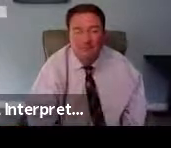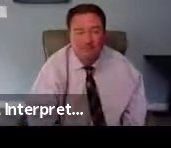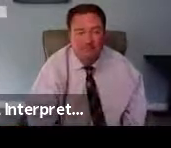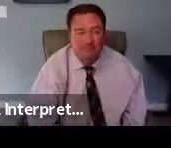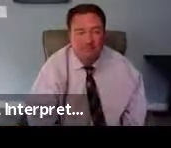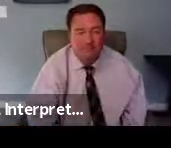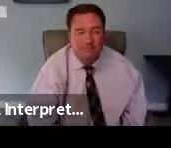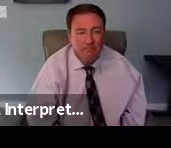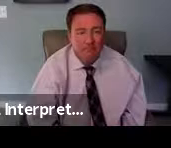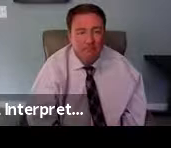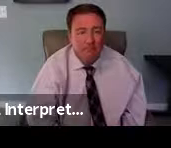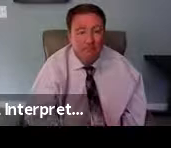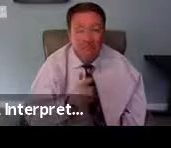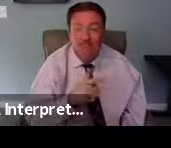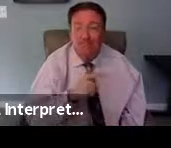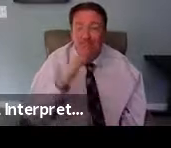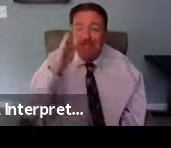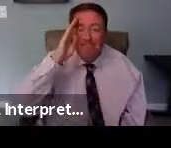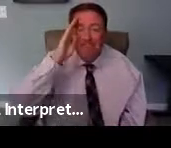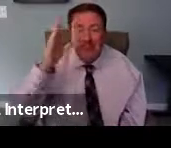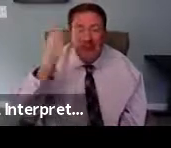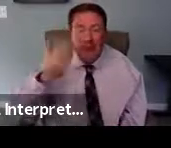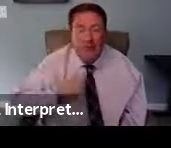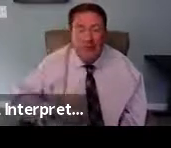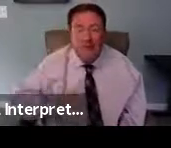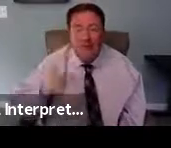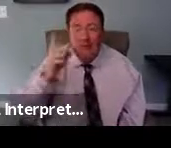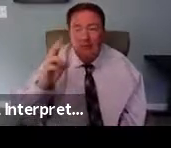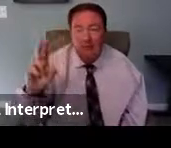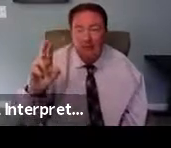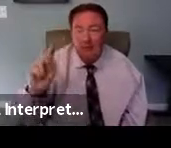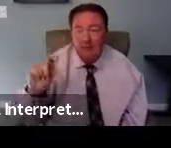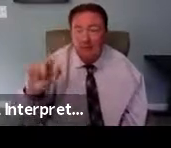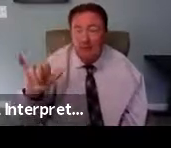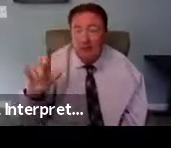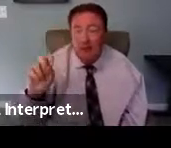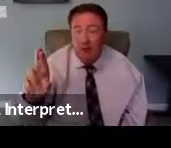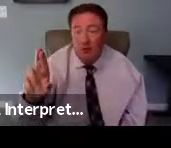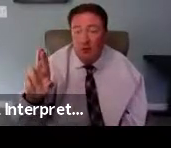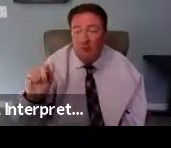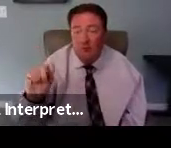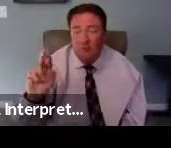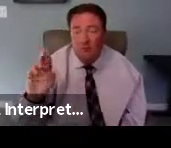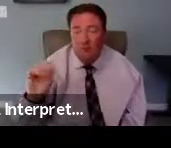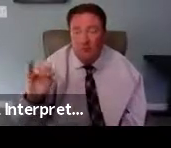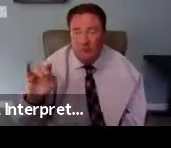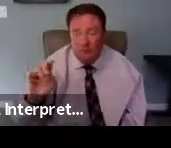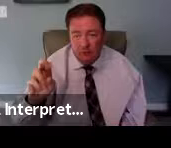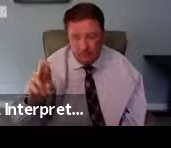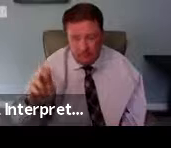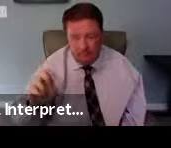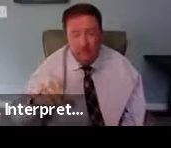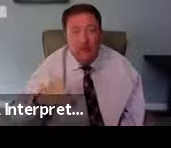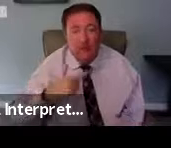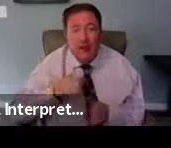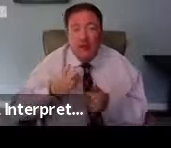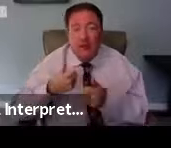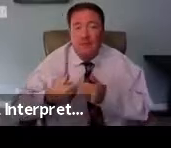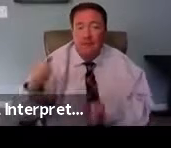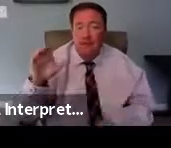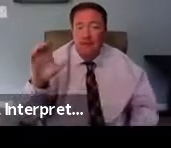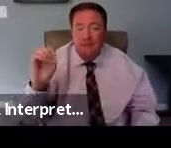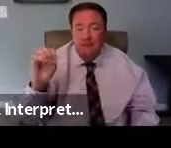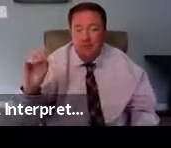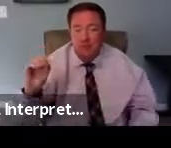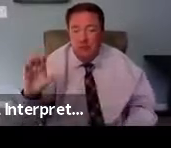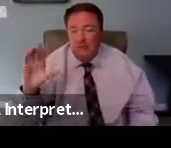Hello, everyone. My name is Dr. Tyler Tremere, and I proudly serve as the Chief Executive Officer of Cascade